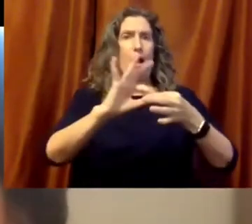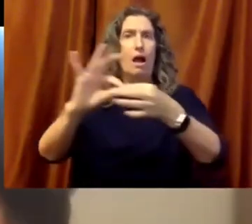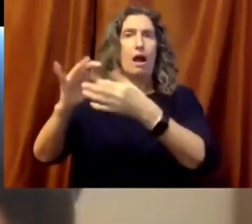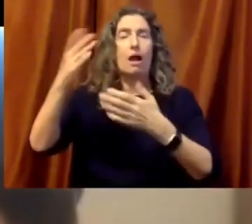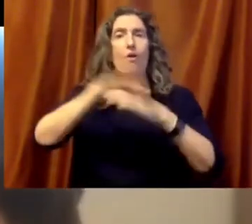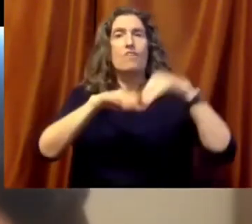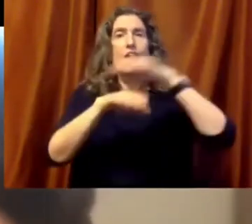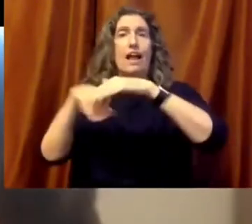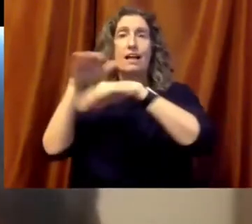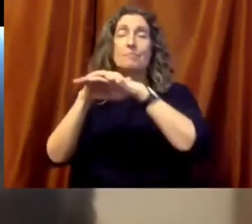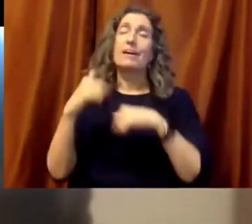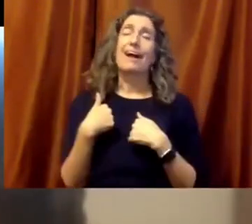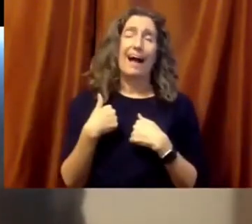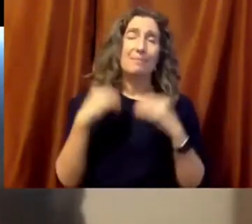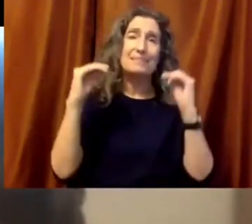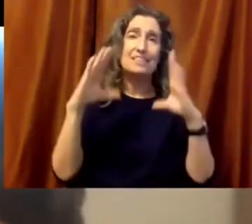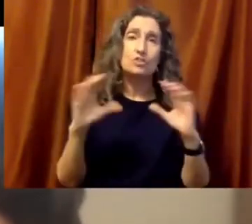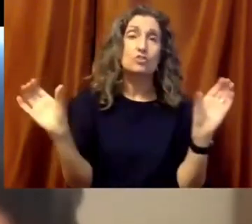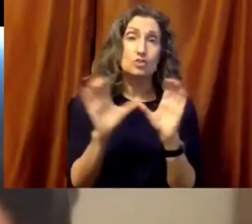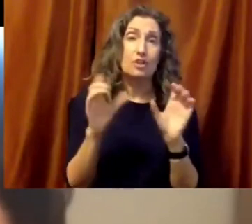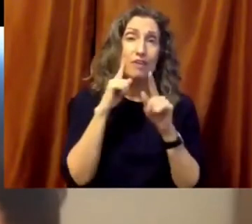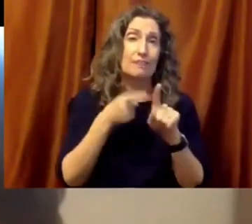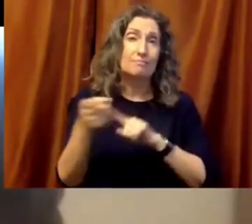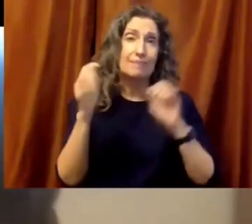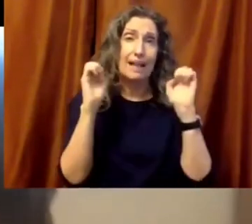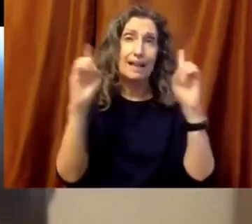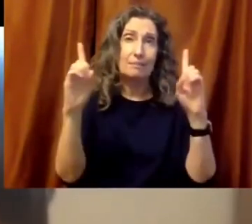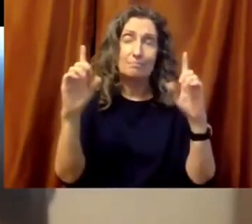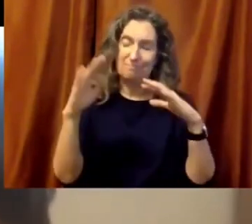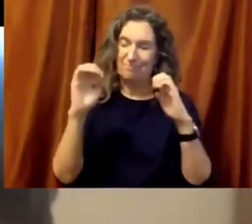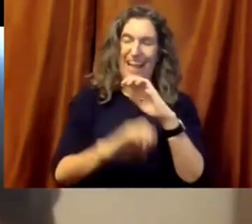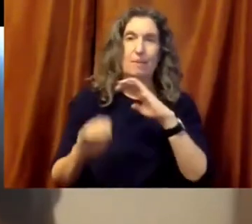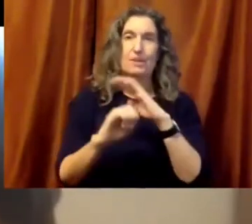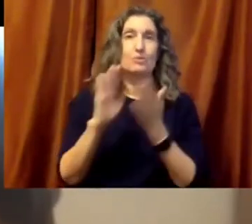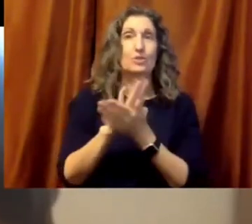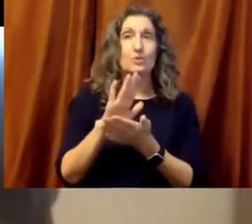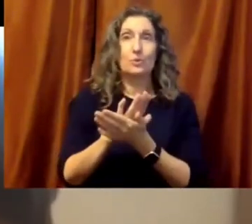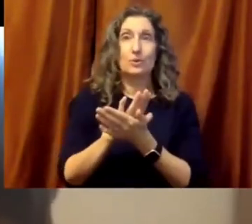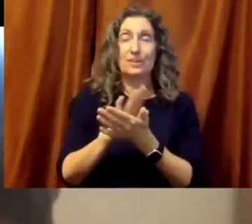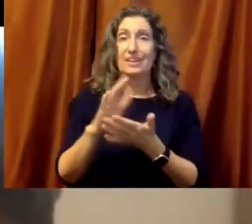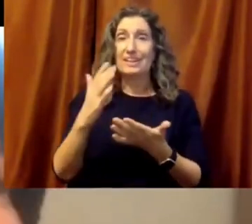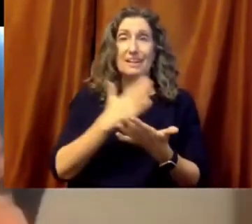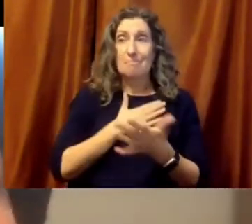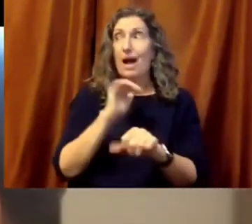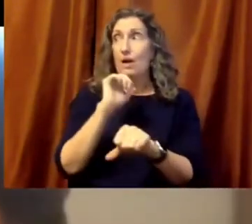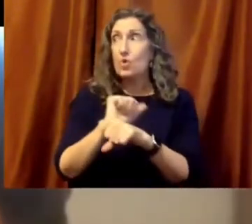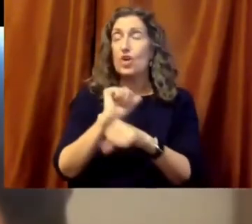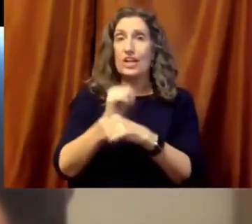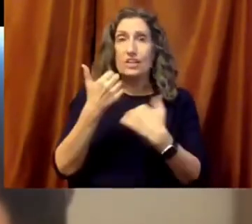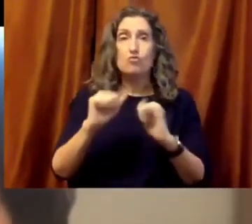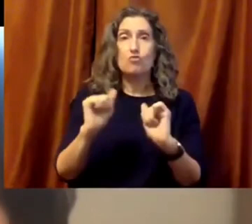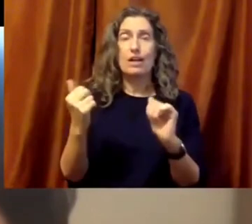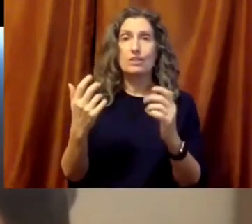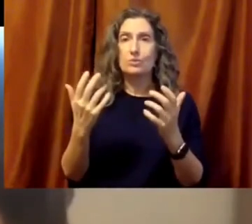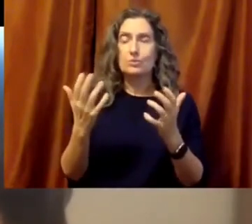am a certified elementary teacher. My life's work has been as an educator